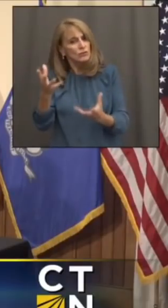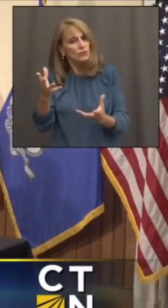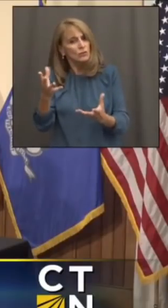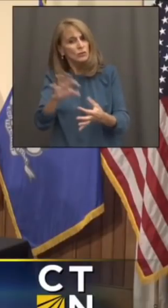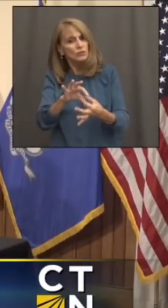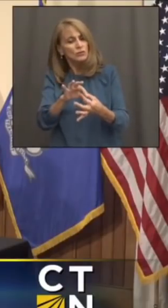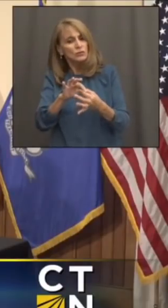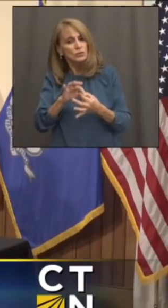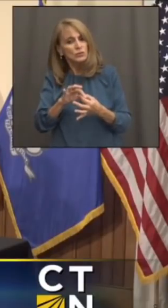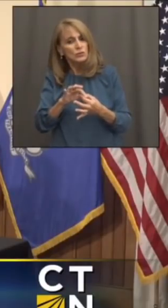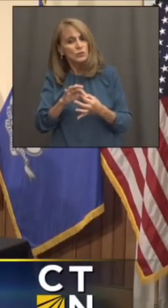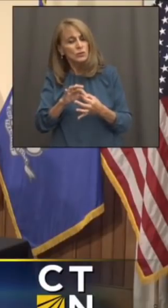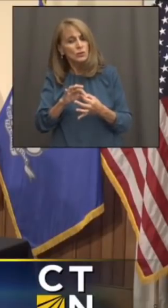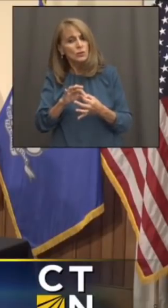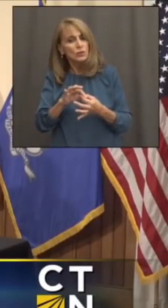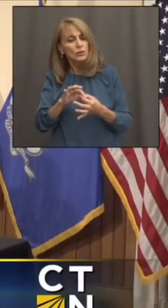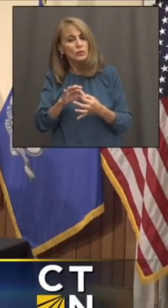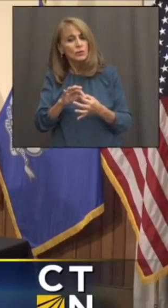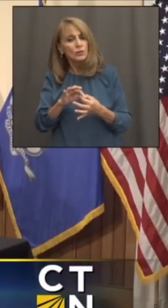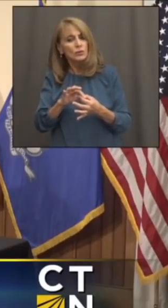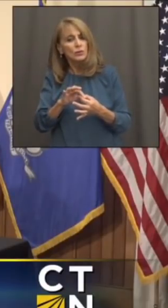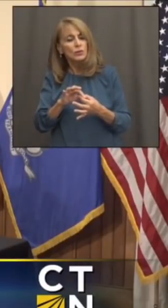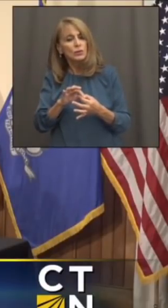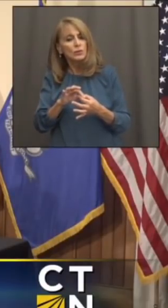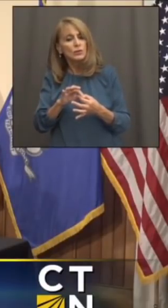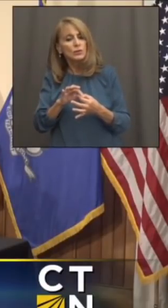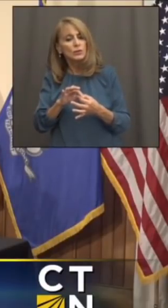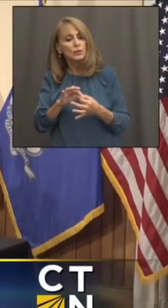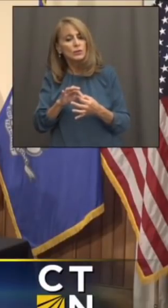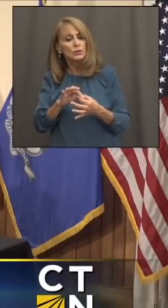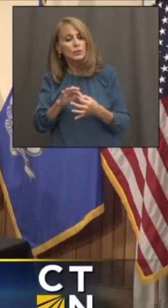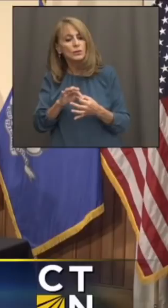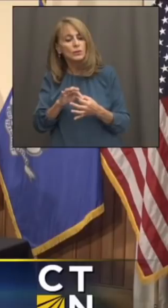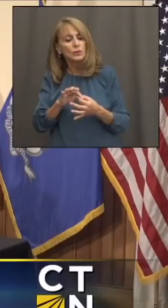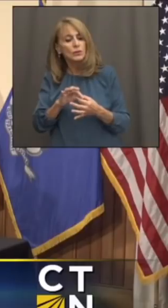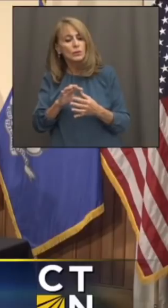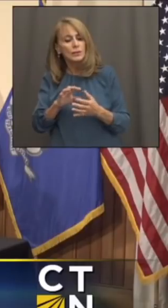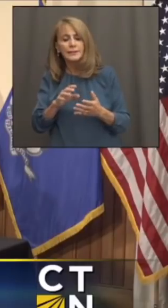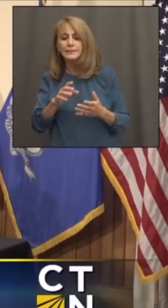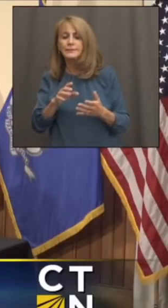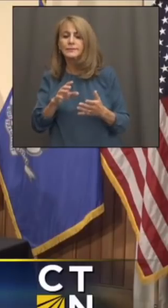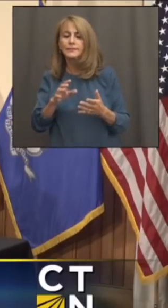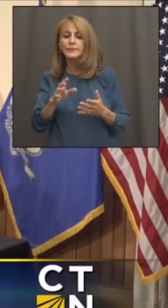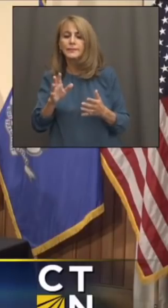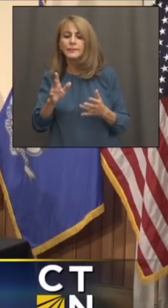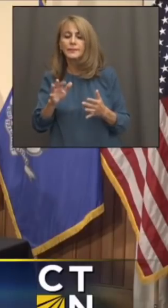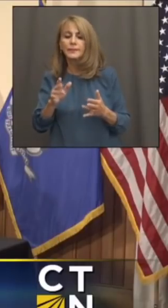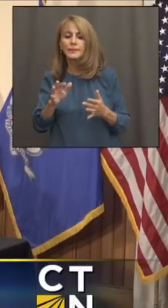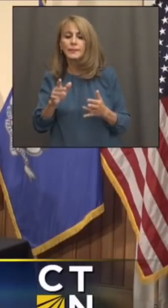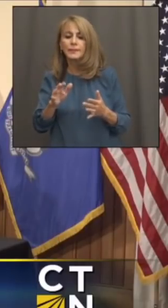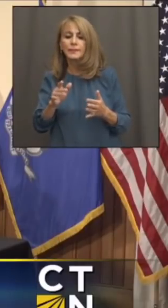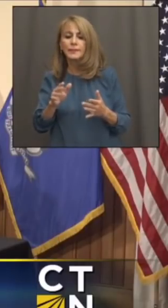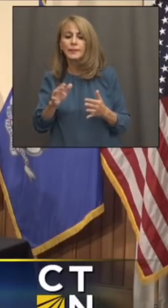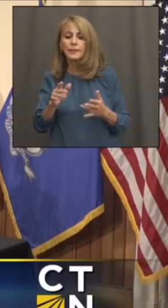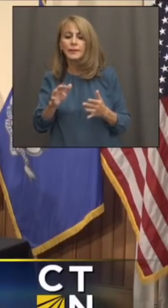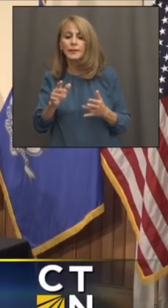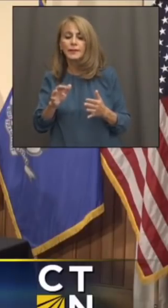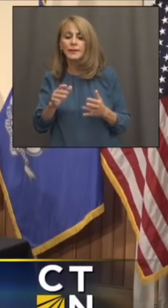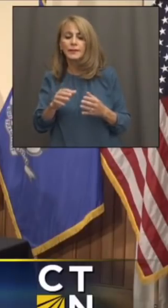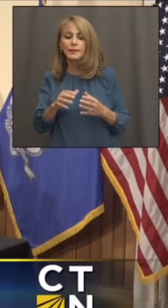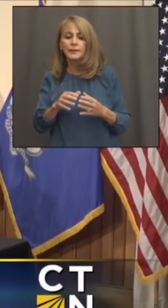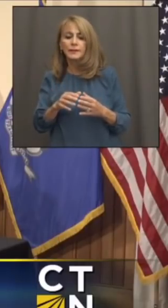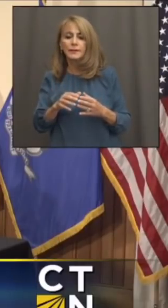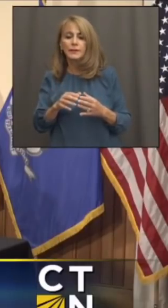regarding the postal code, the selected postal code, excuse me, the selected postal codes